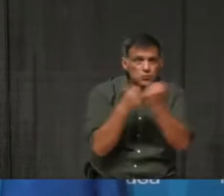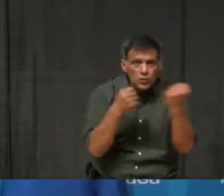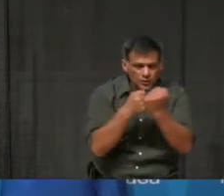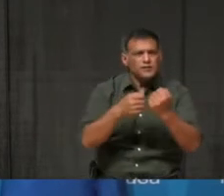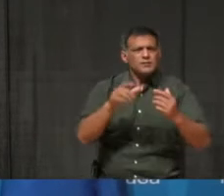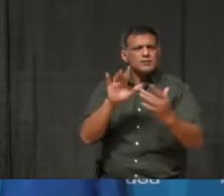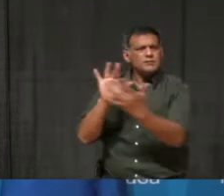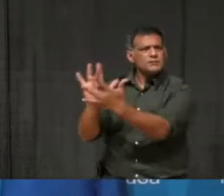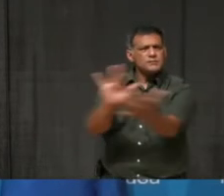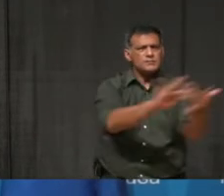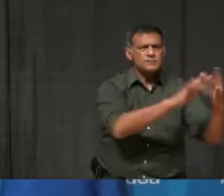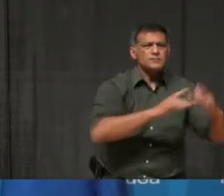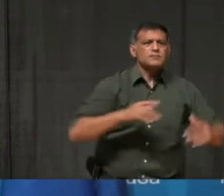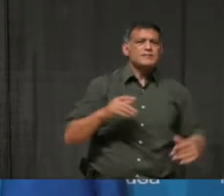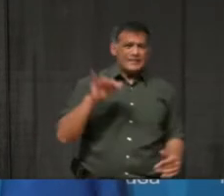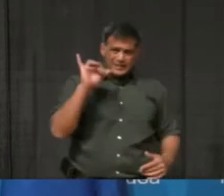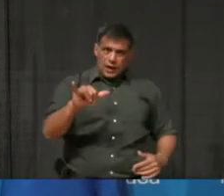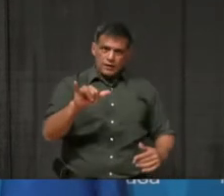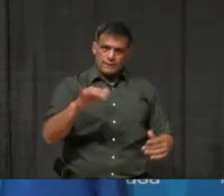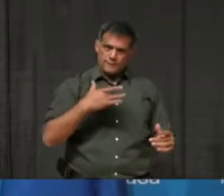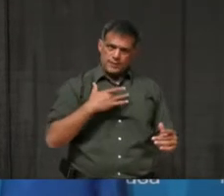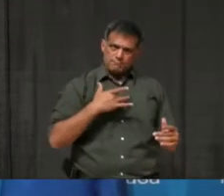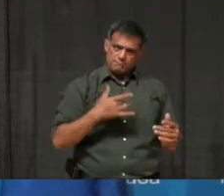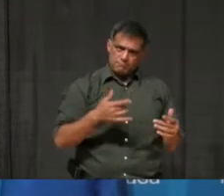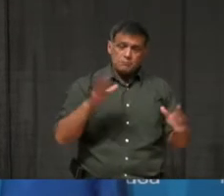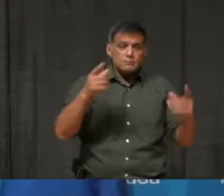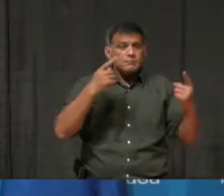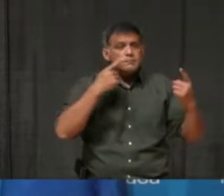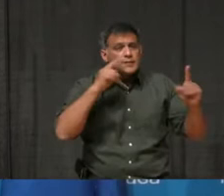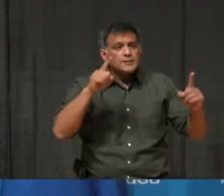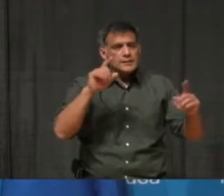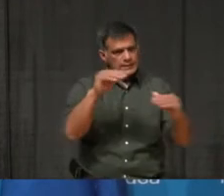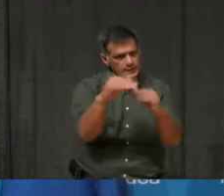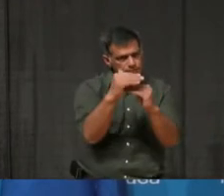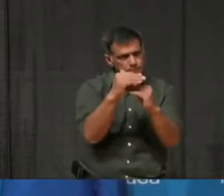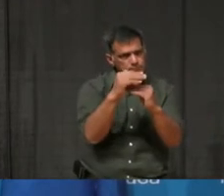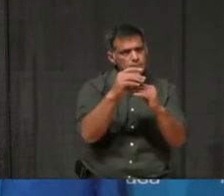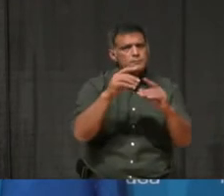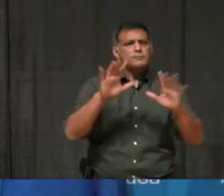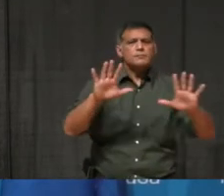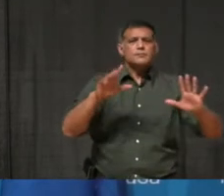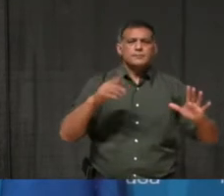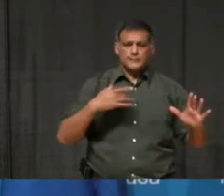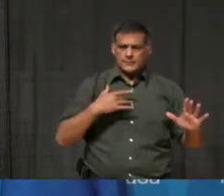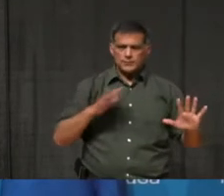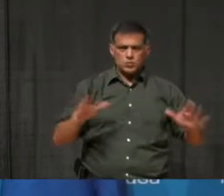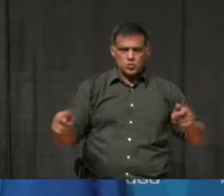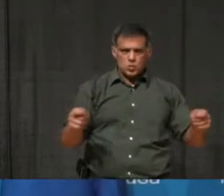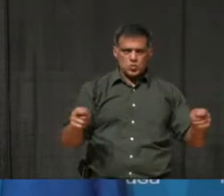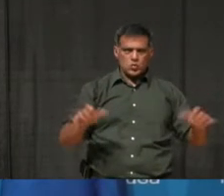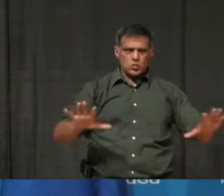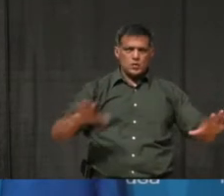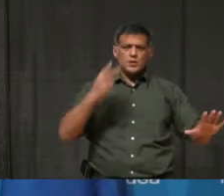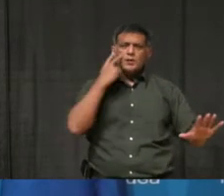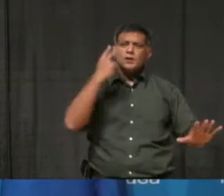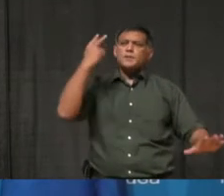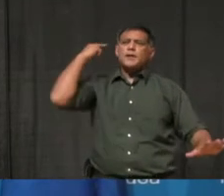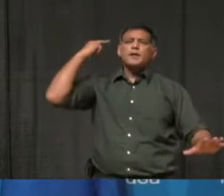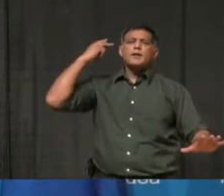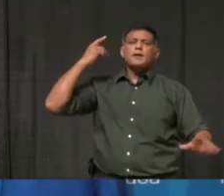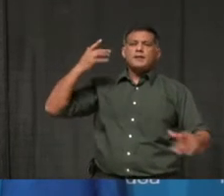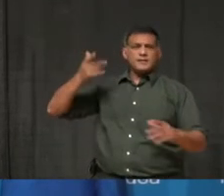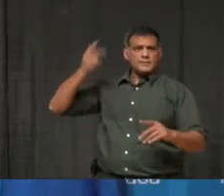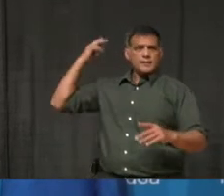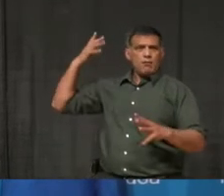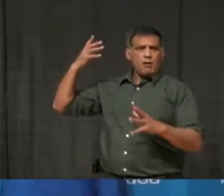the loosening of restrictions. Now, I was very disappointed to see that over the weekend, huge numbers of people